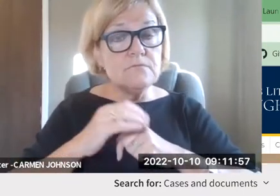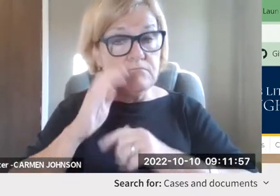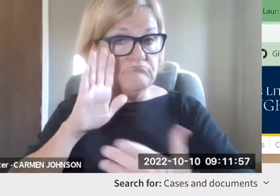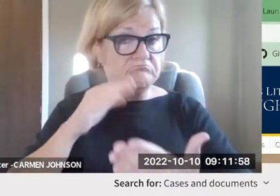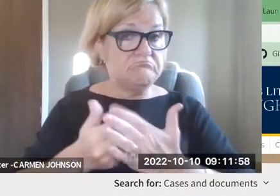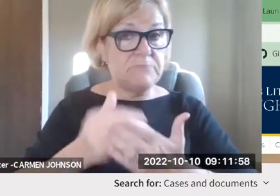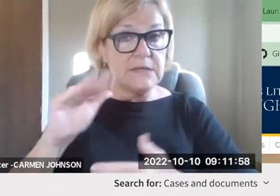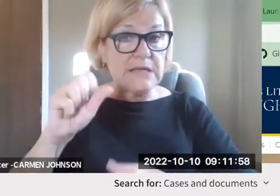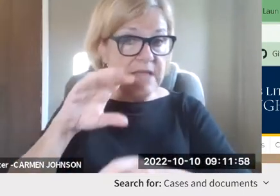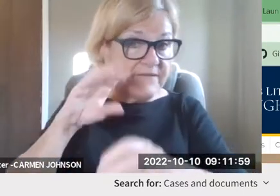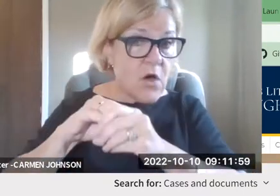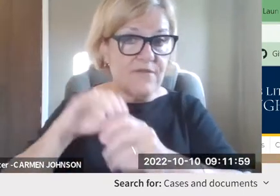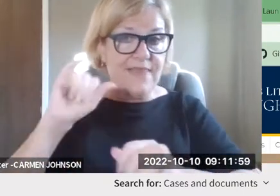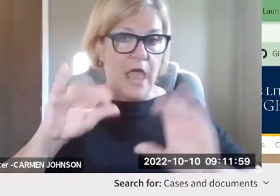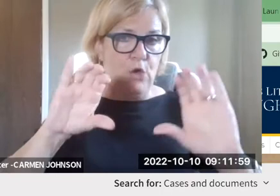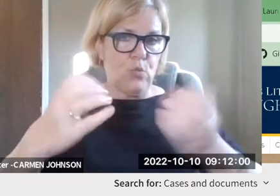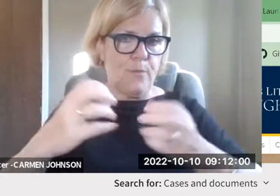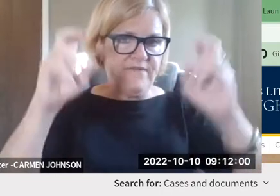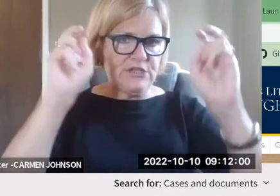then when you run that search,